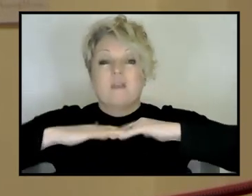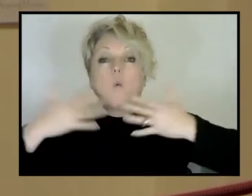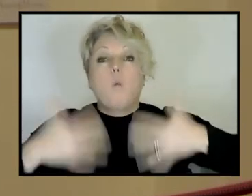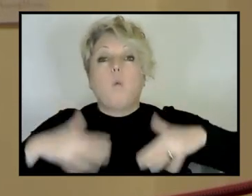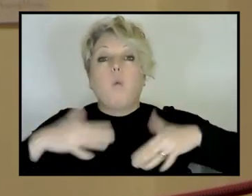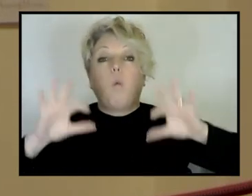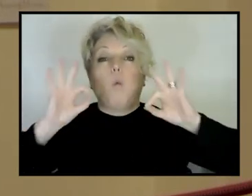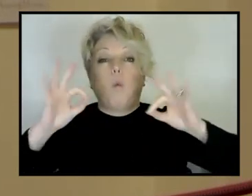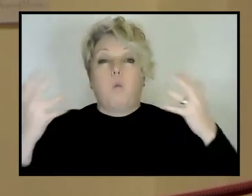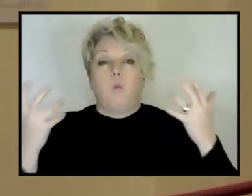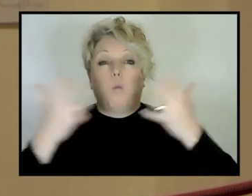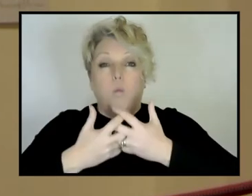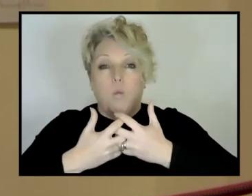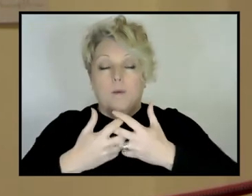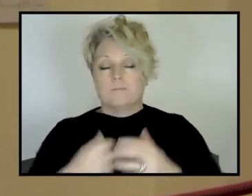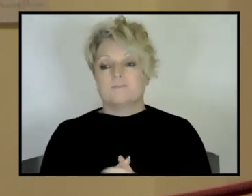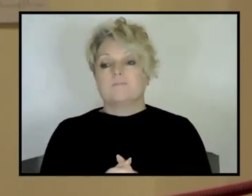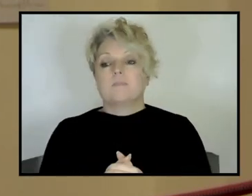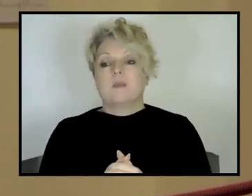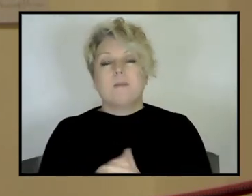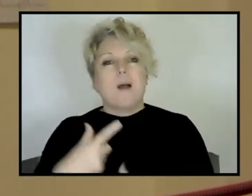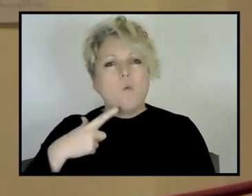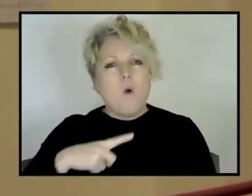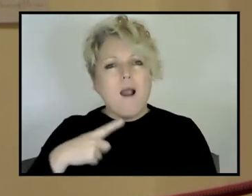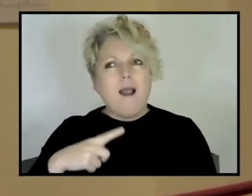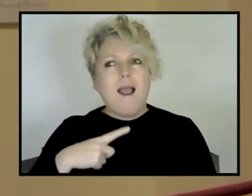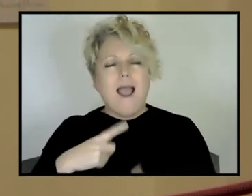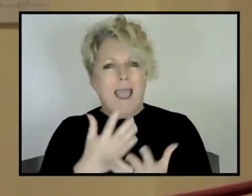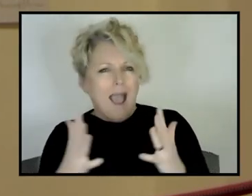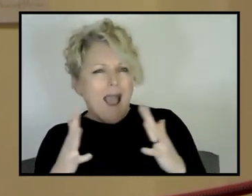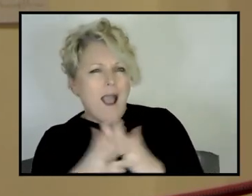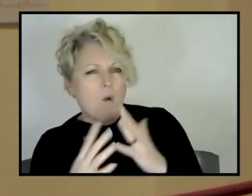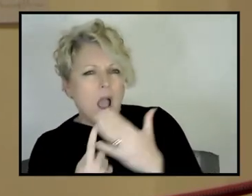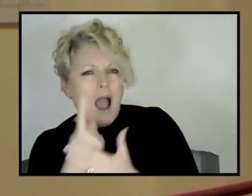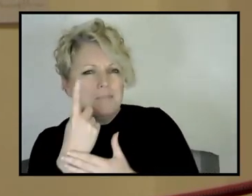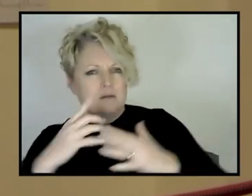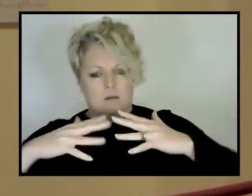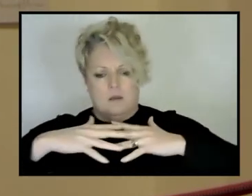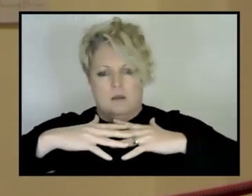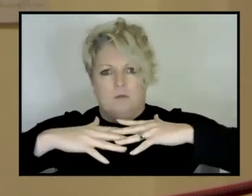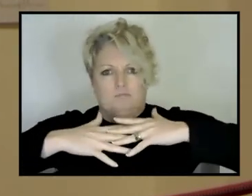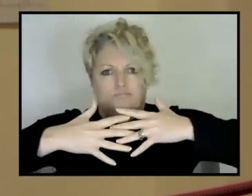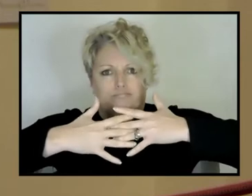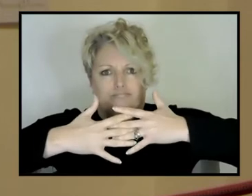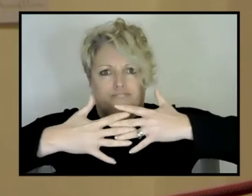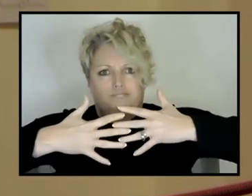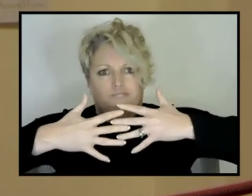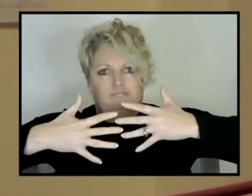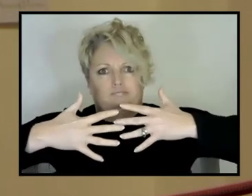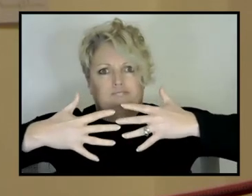um, there was no explanation for why. And, and and it was the ocean floors that provided that mechanism.